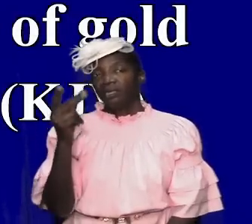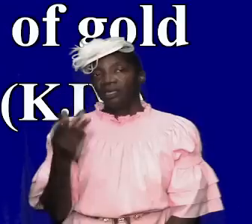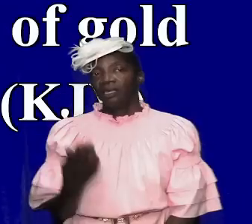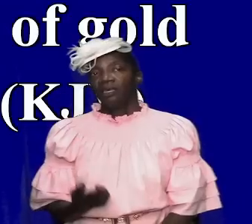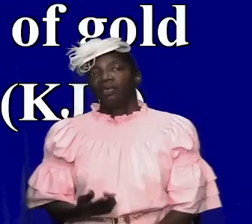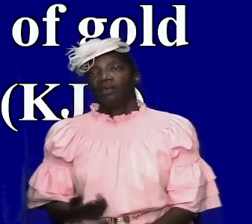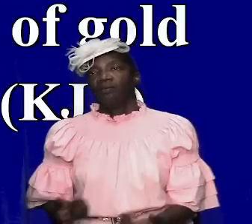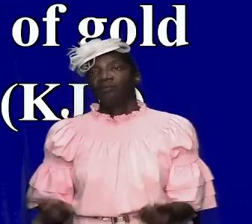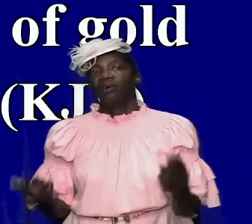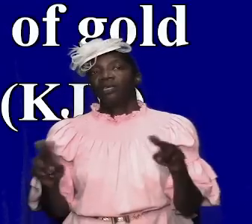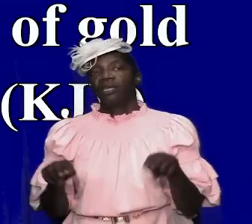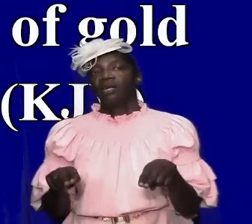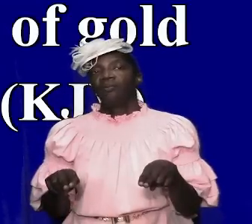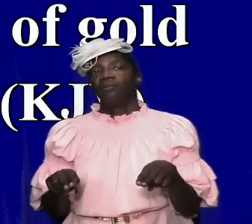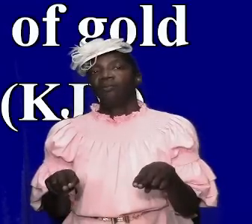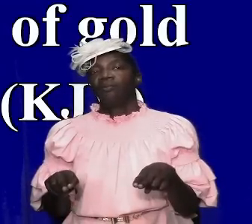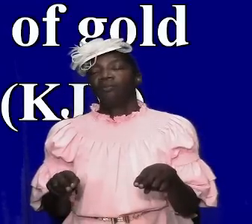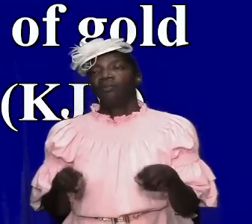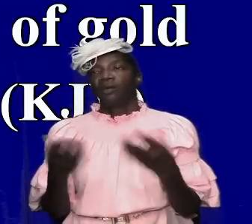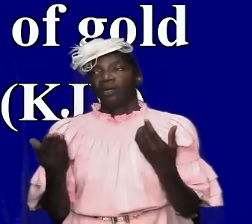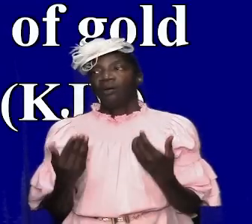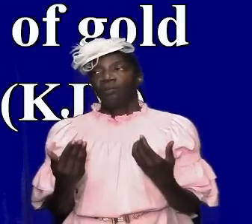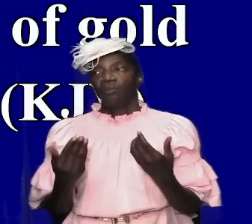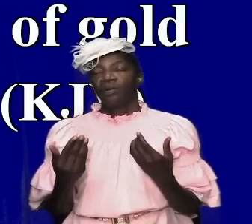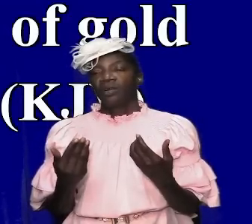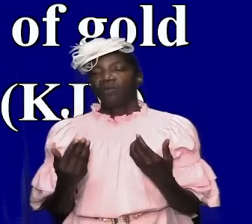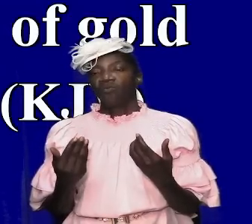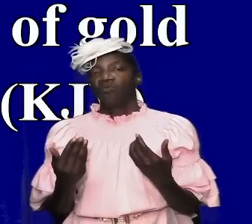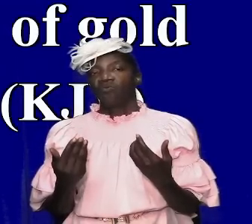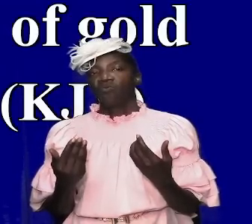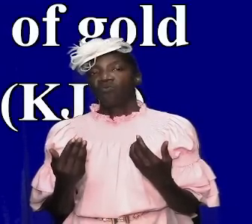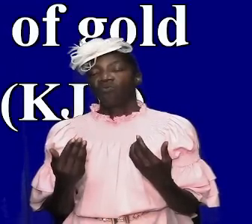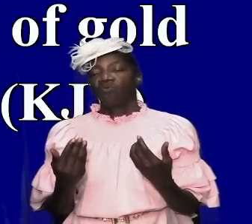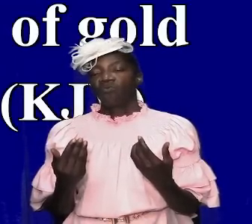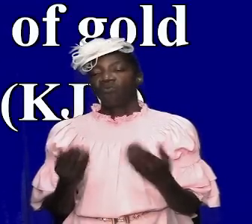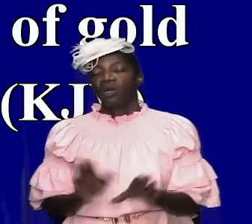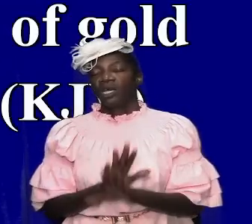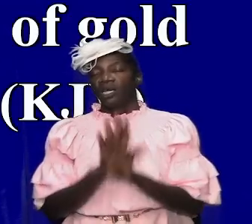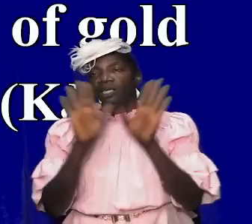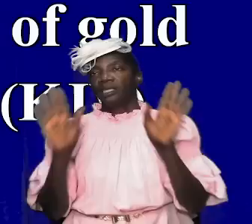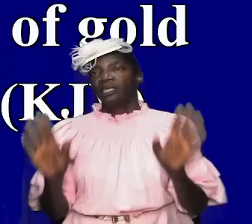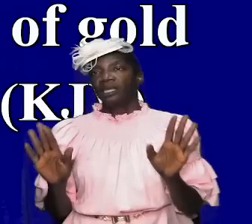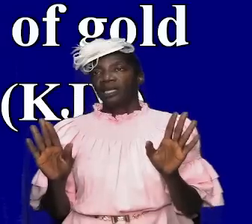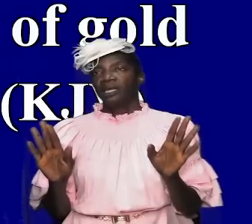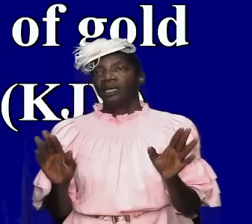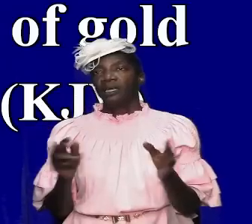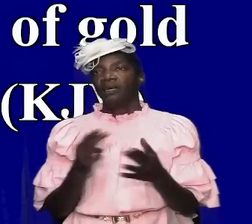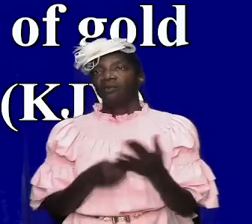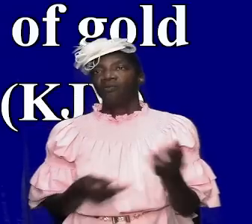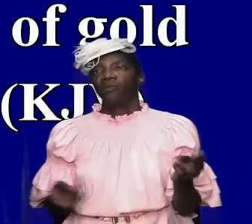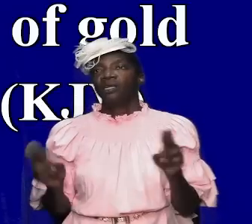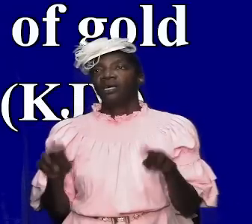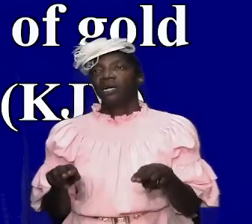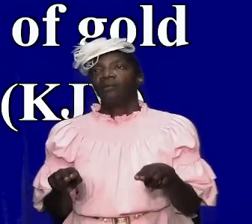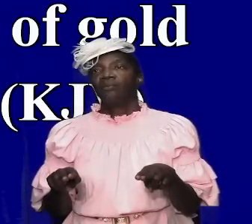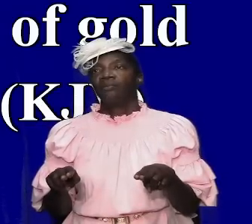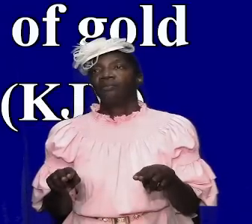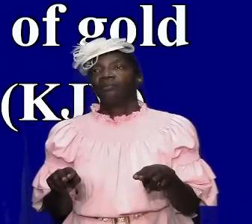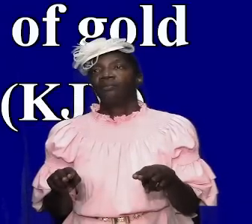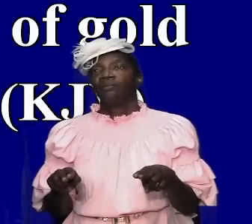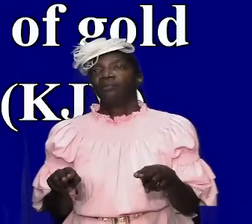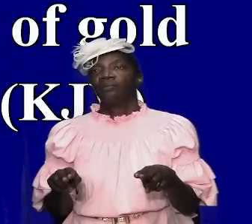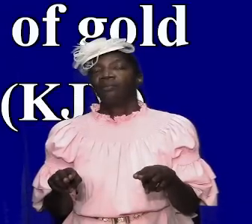is happening here it brings home a point and it's clear that what happened that there was a